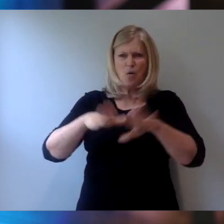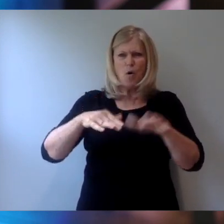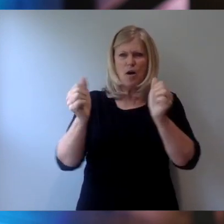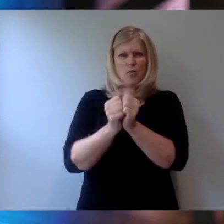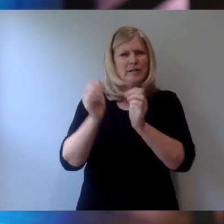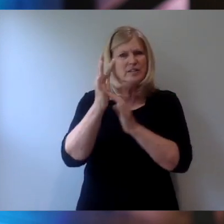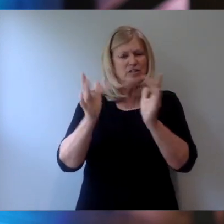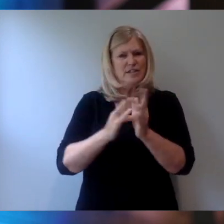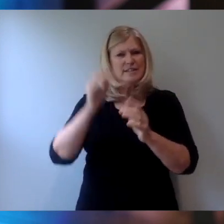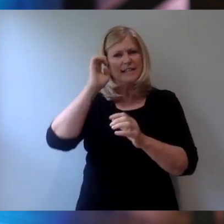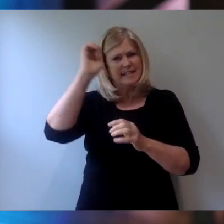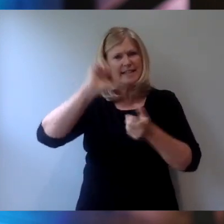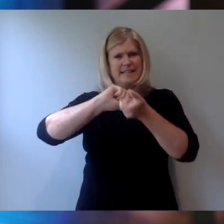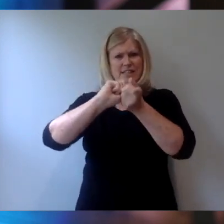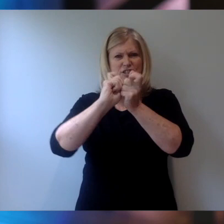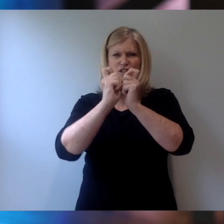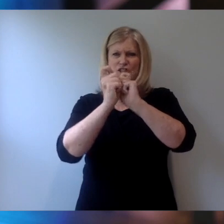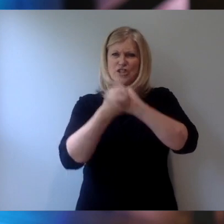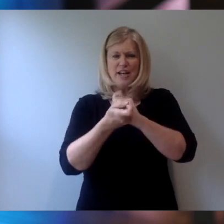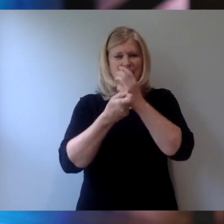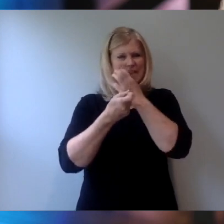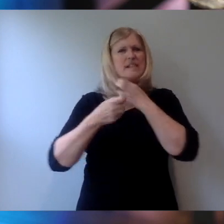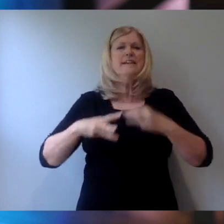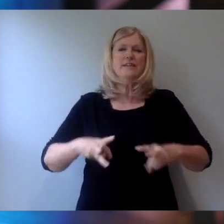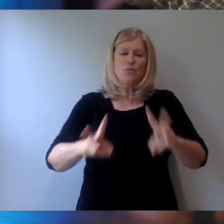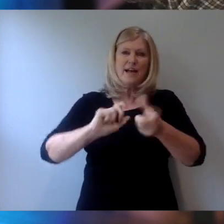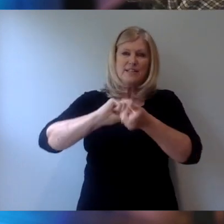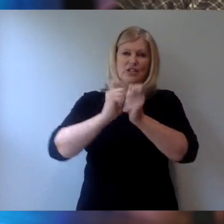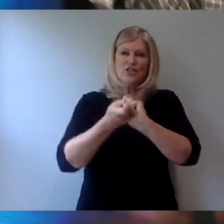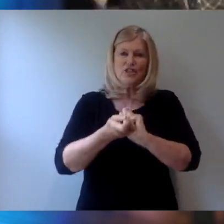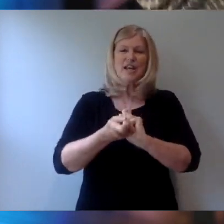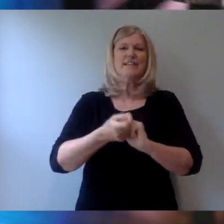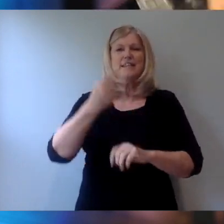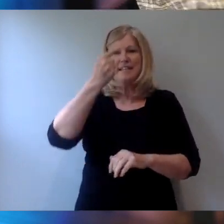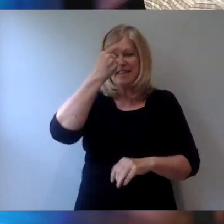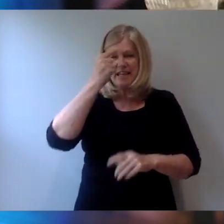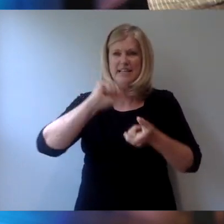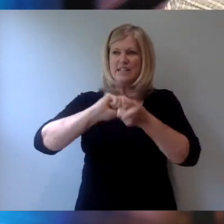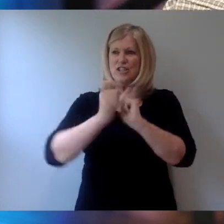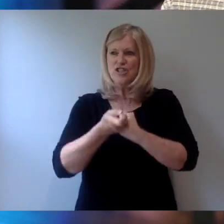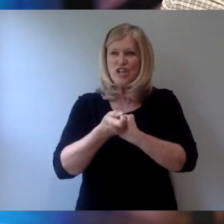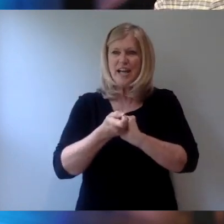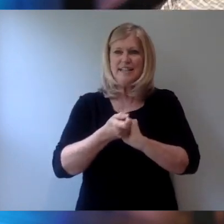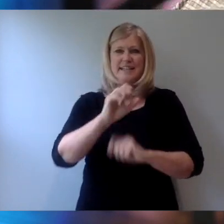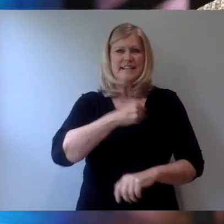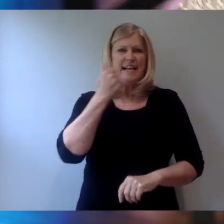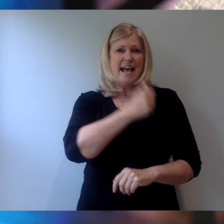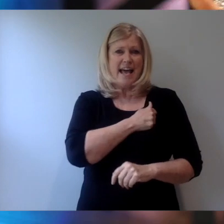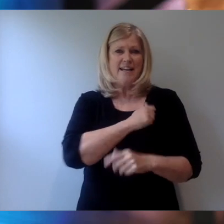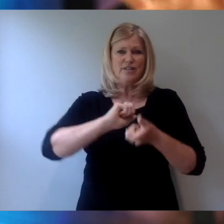he transformed, he was transformed, his ways changed, his thinking changed, his disposition changed. He was